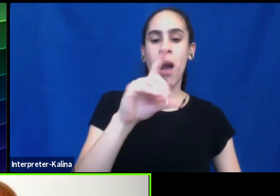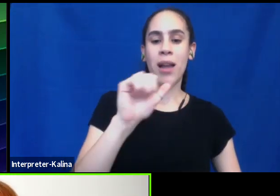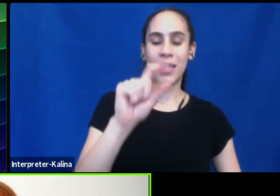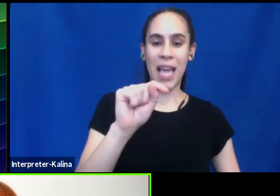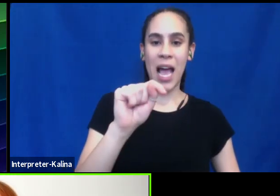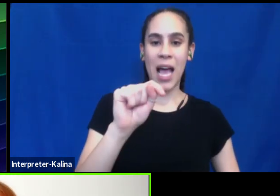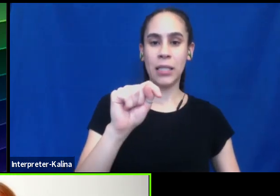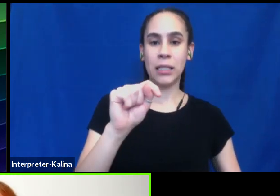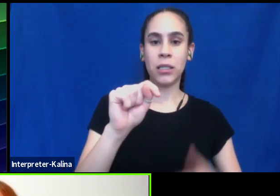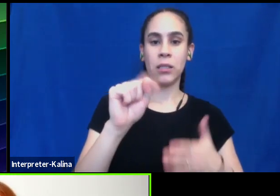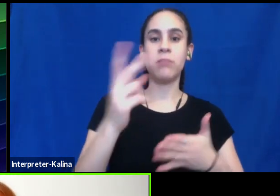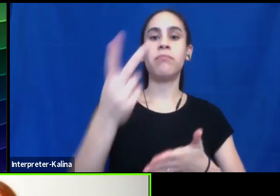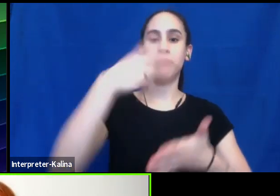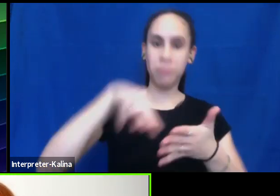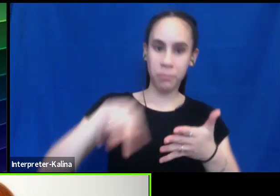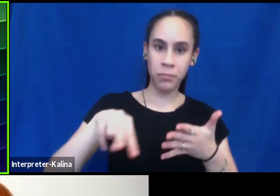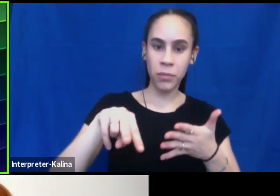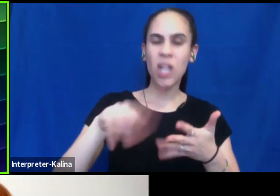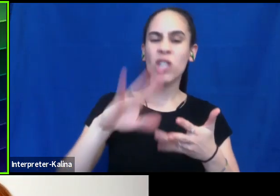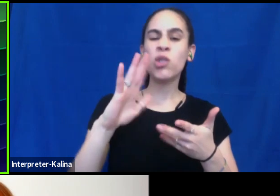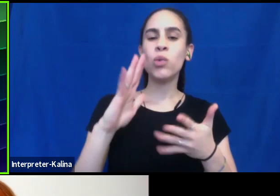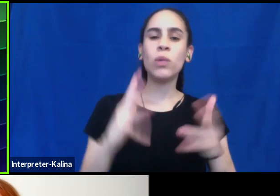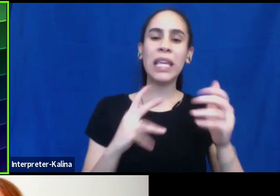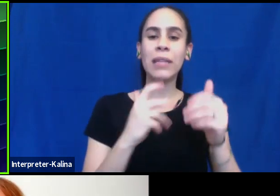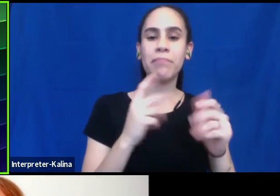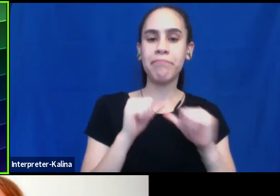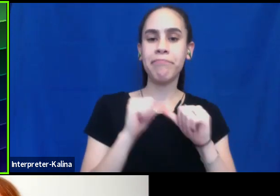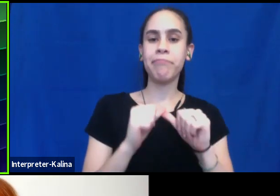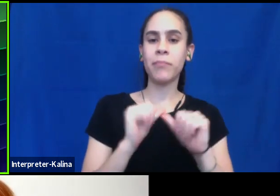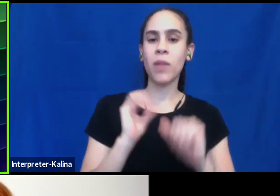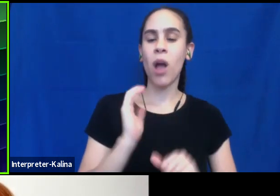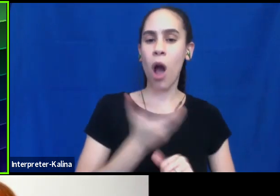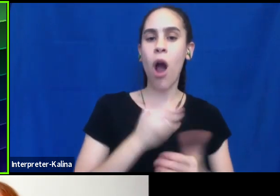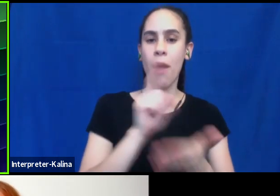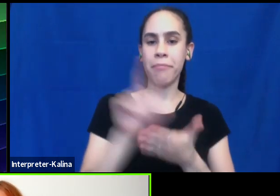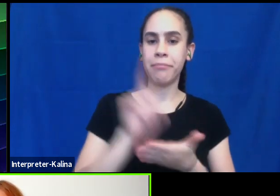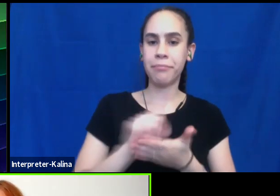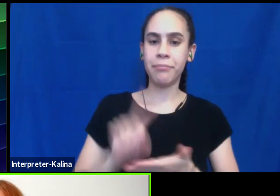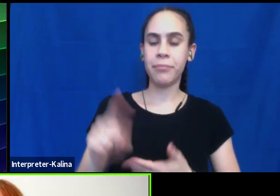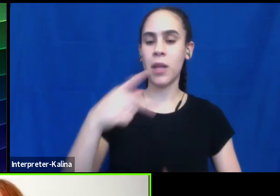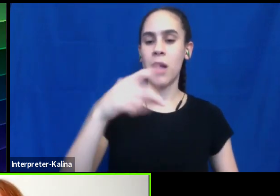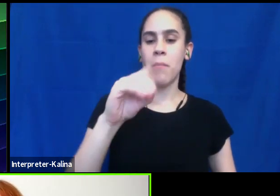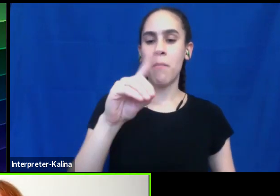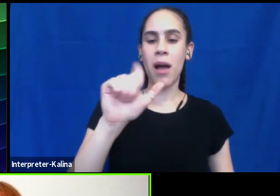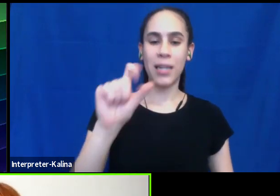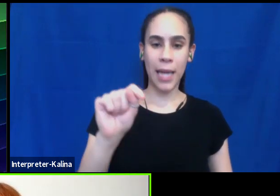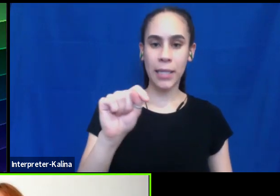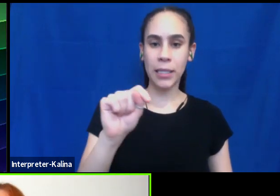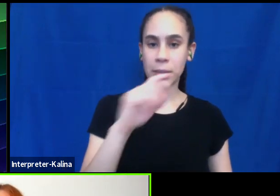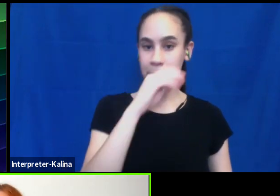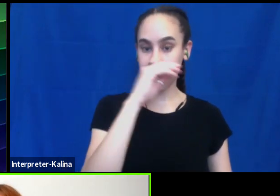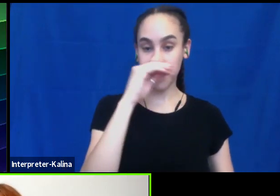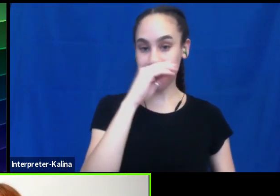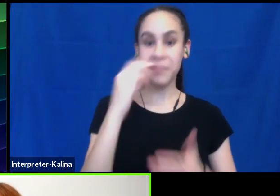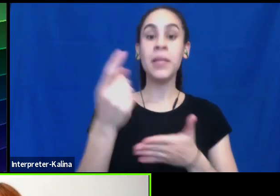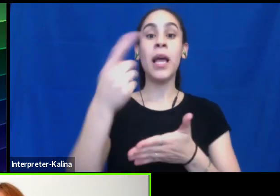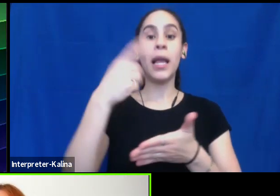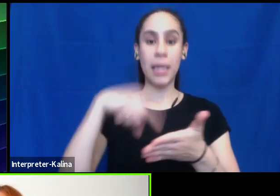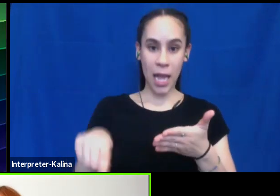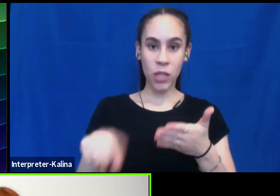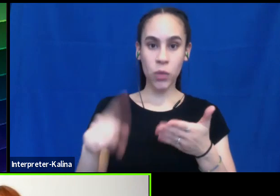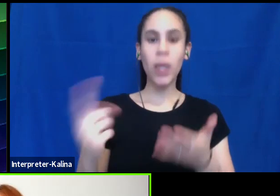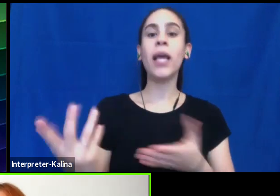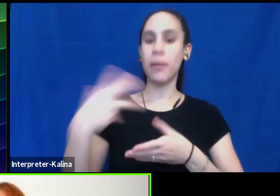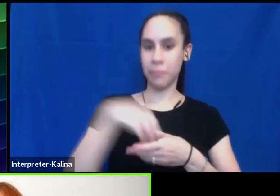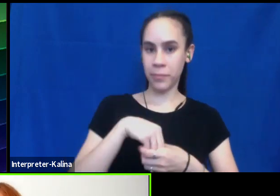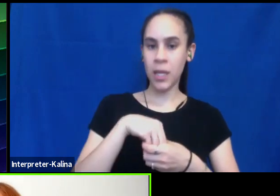as, just to keep with our cadence of podcasts that will be a podcast for me directly. So next week, come to tech inclusion.